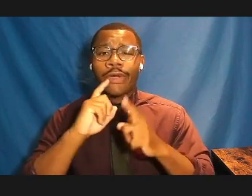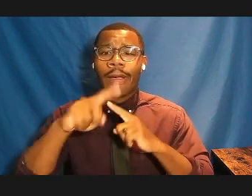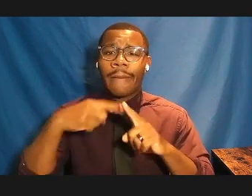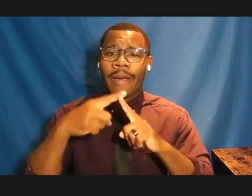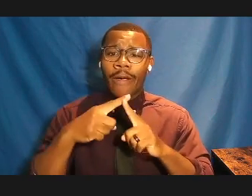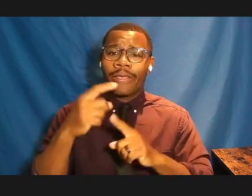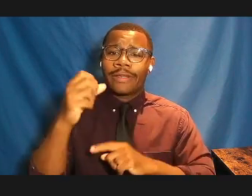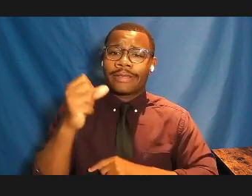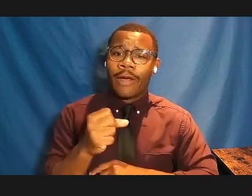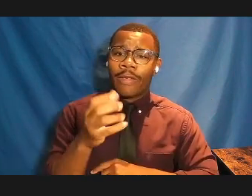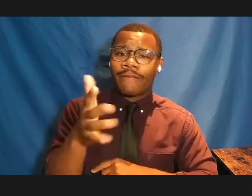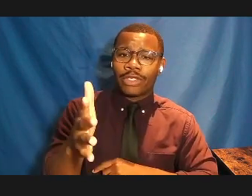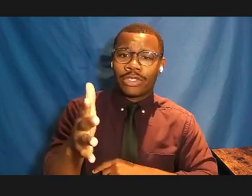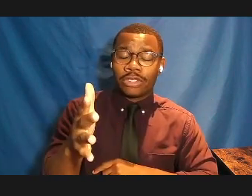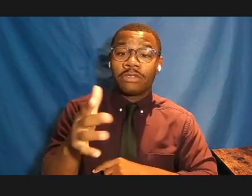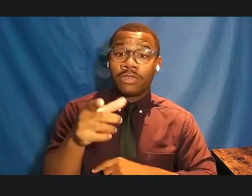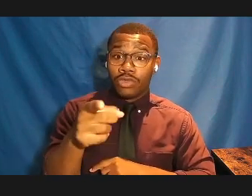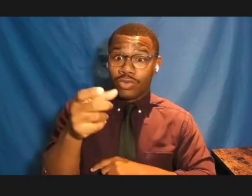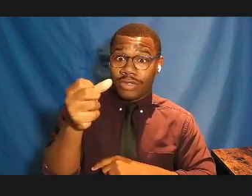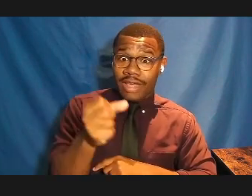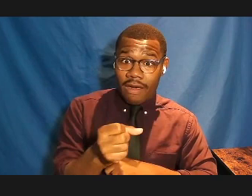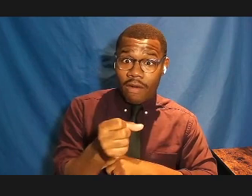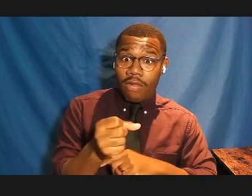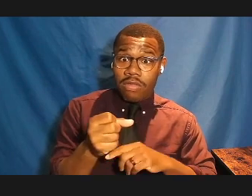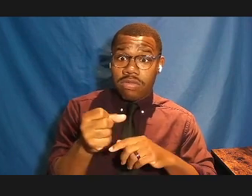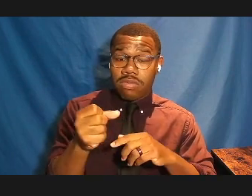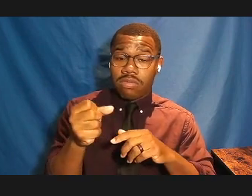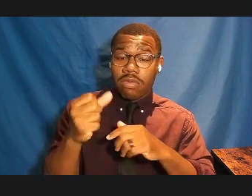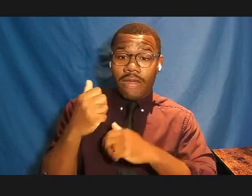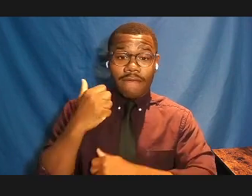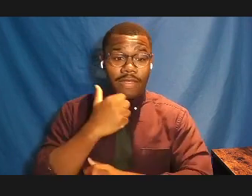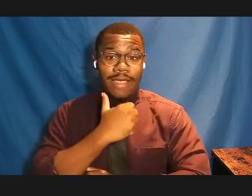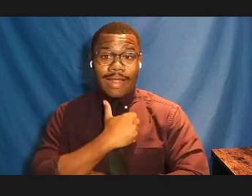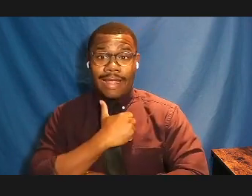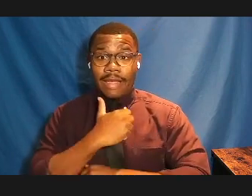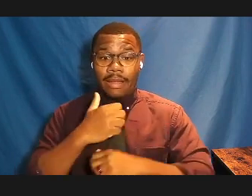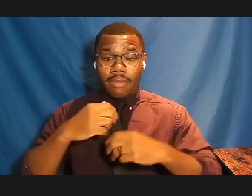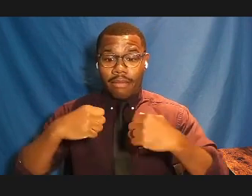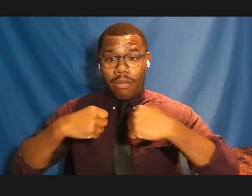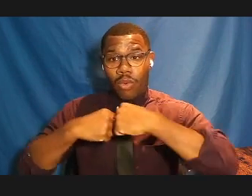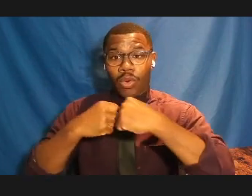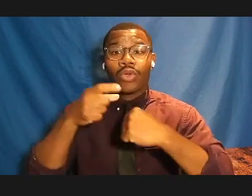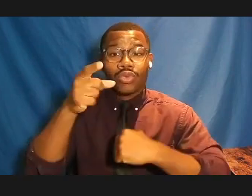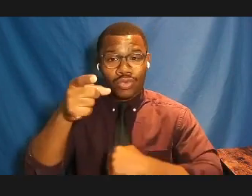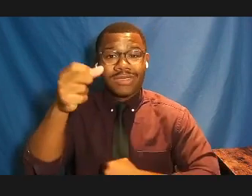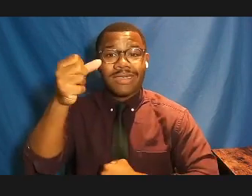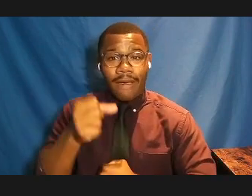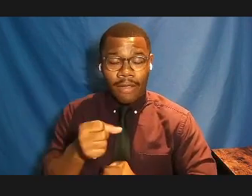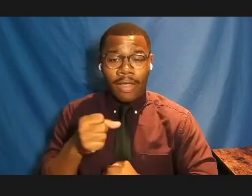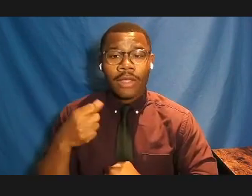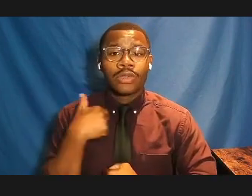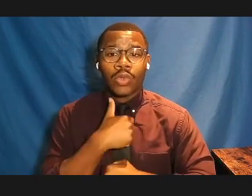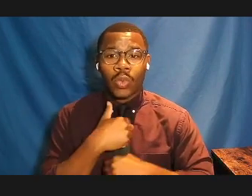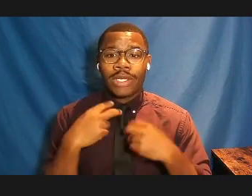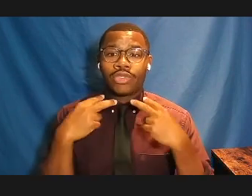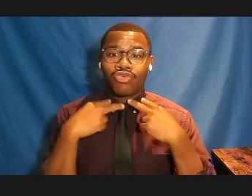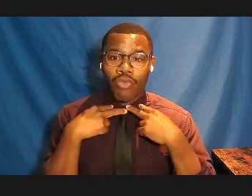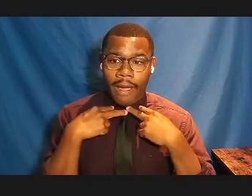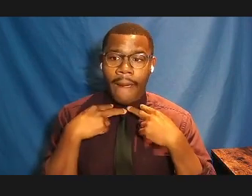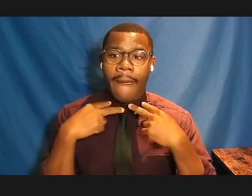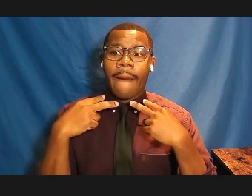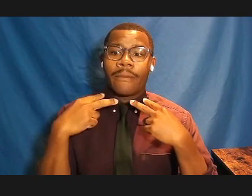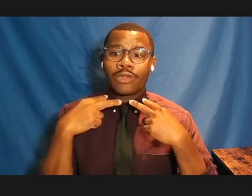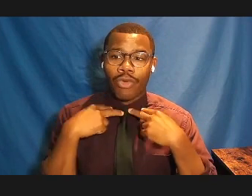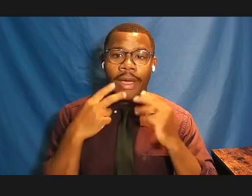south of the Canadian border, you south. So we're trapped, trapped, double trapped, triple trapped. Any